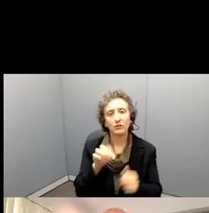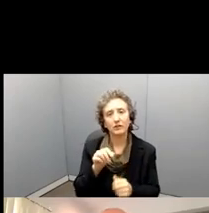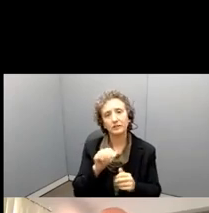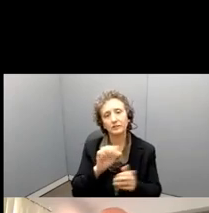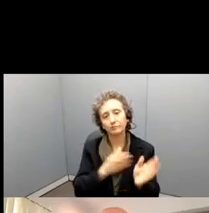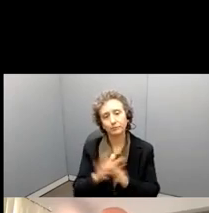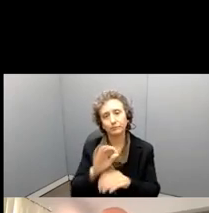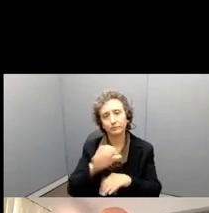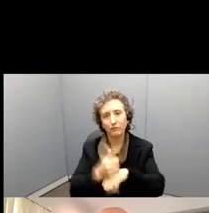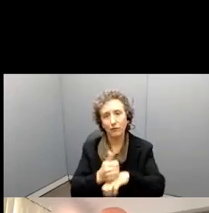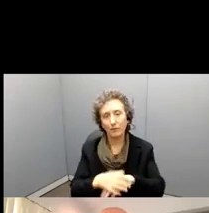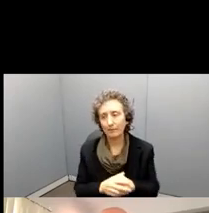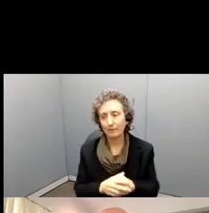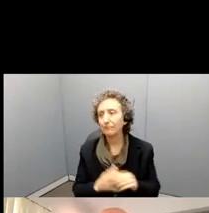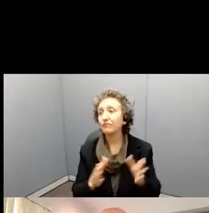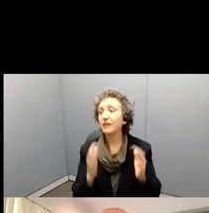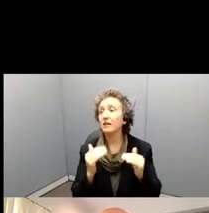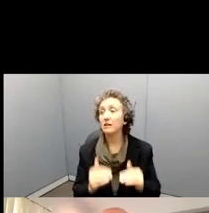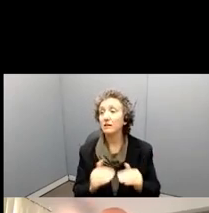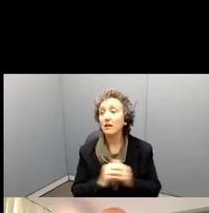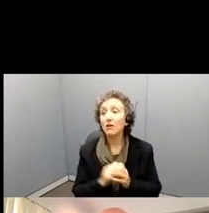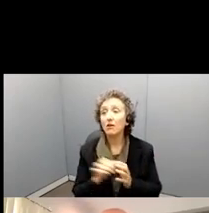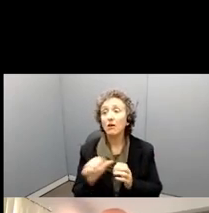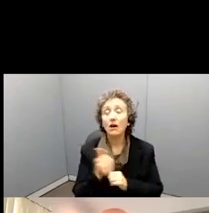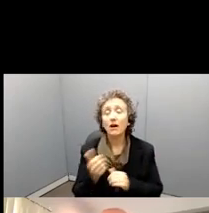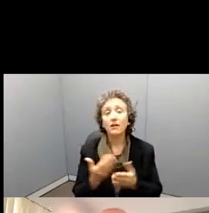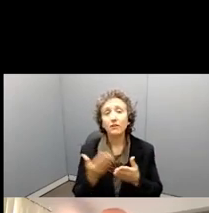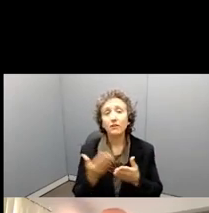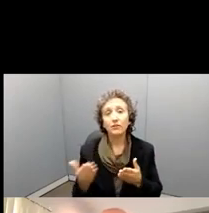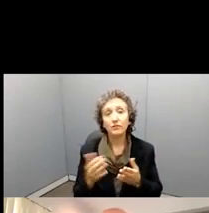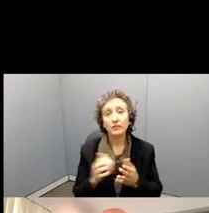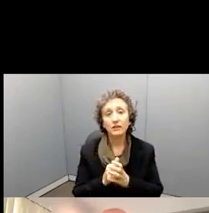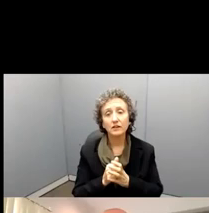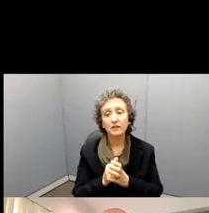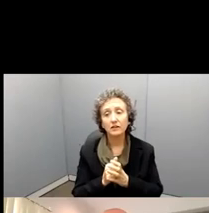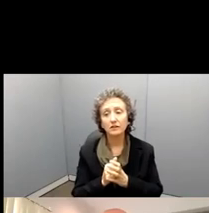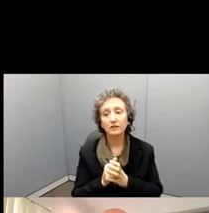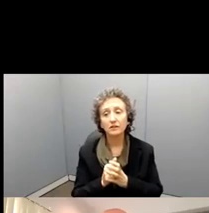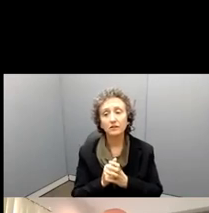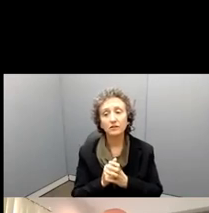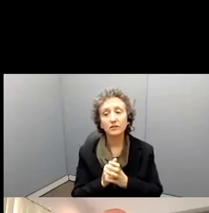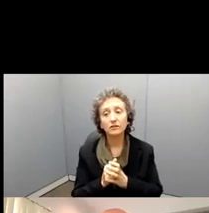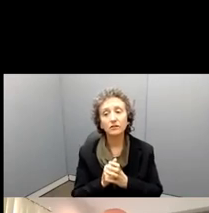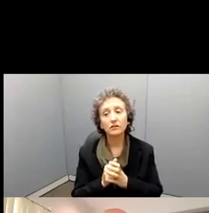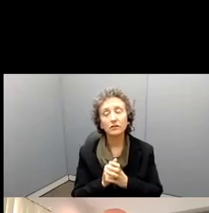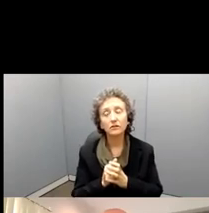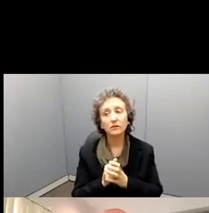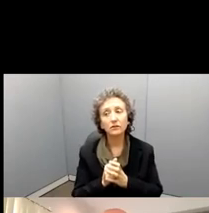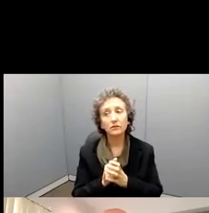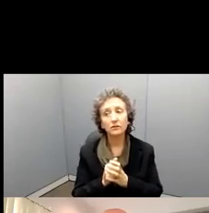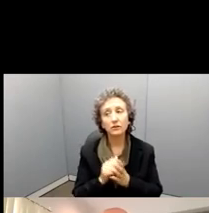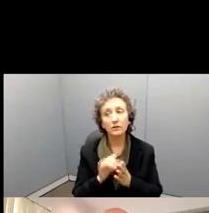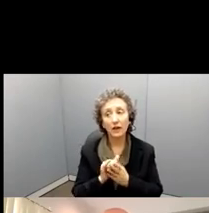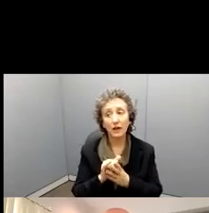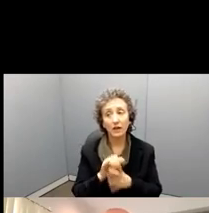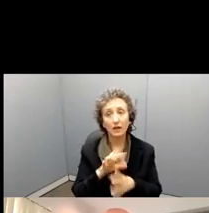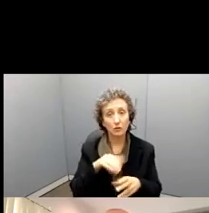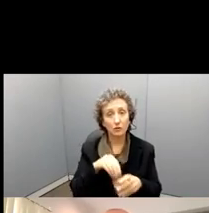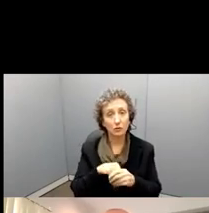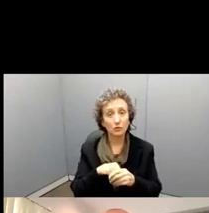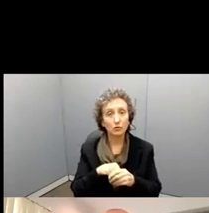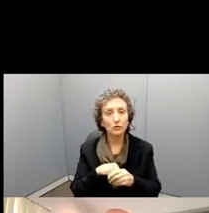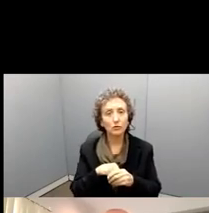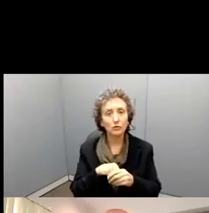Other things though, too, and outside of the, the crux of the, of the dissertation perspectives, and that's usually, I would say, the first part of that is about,